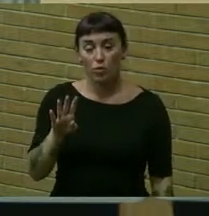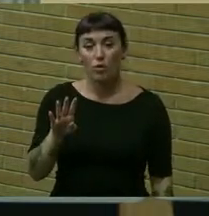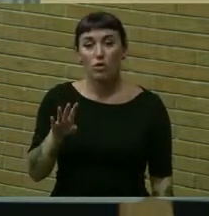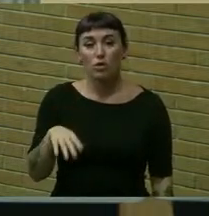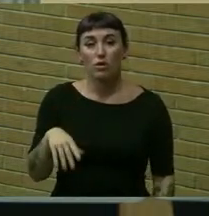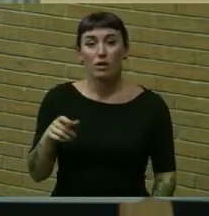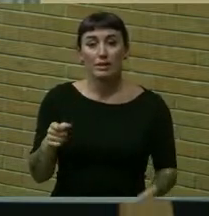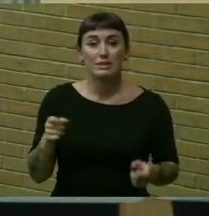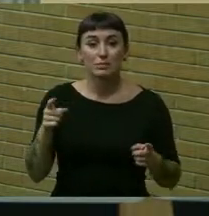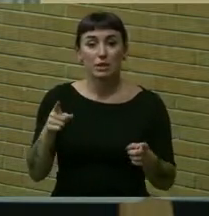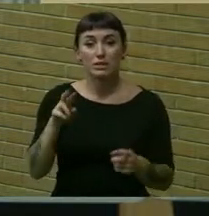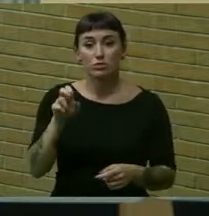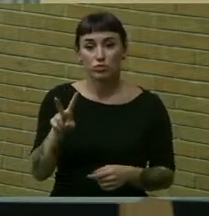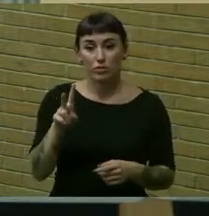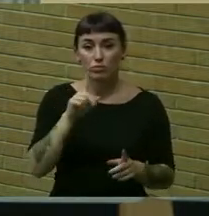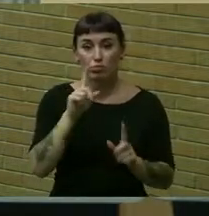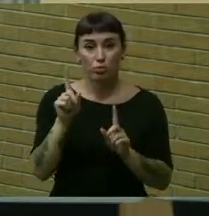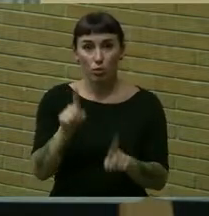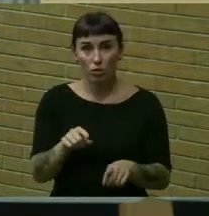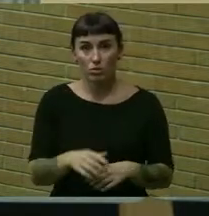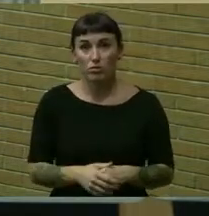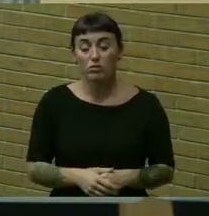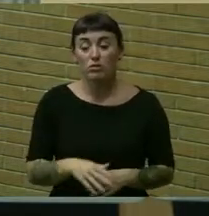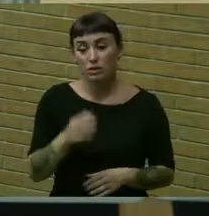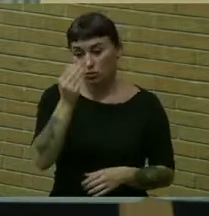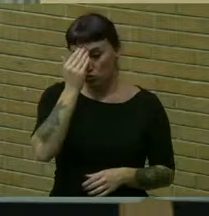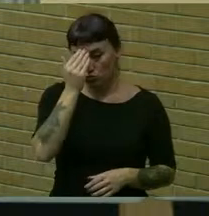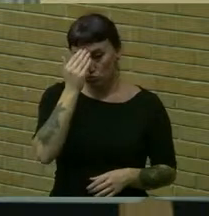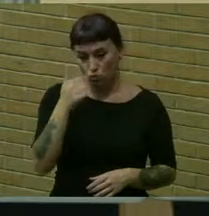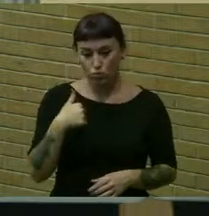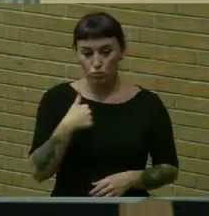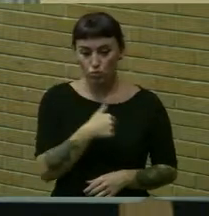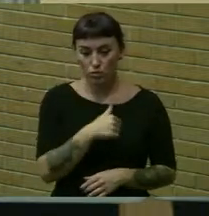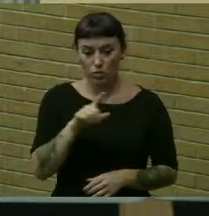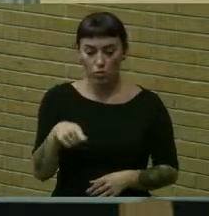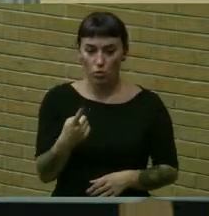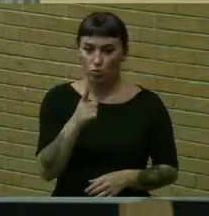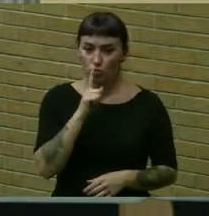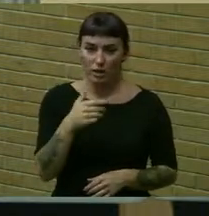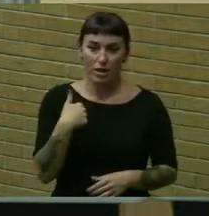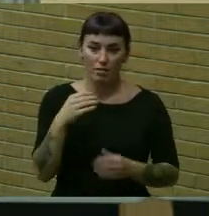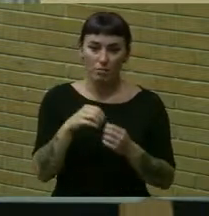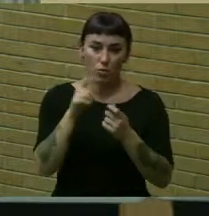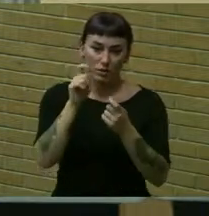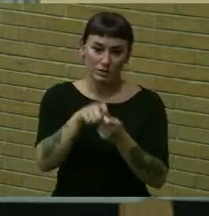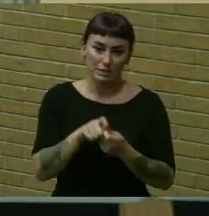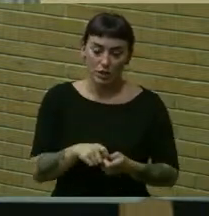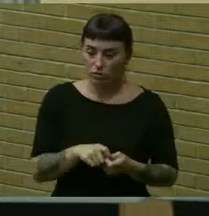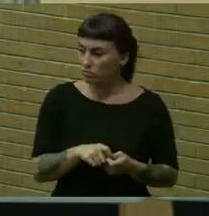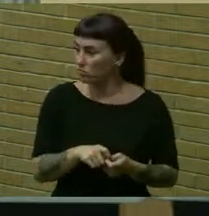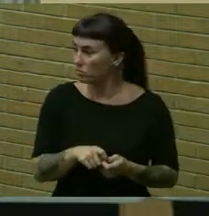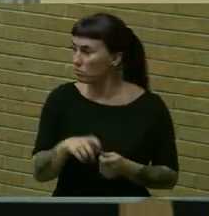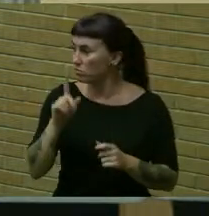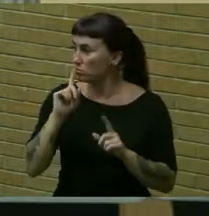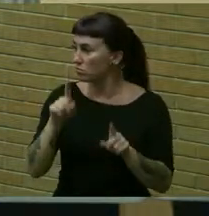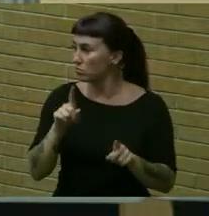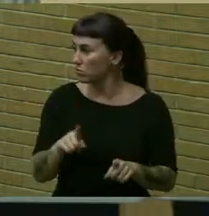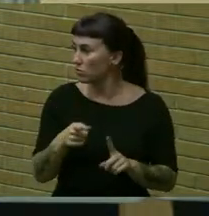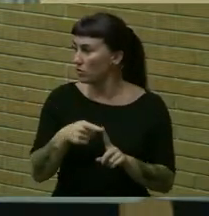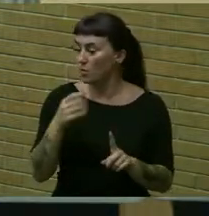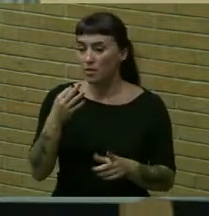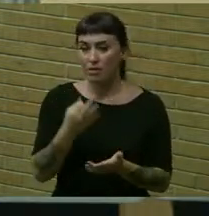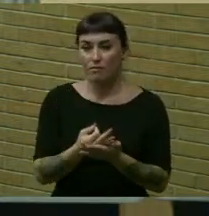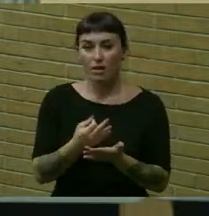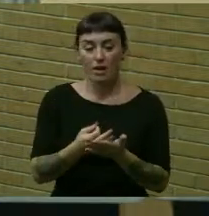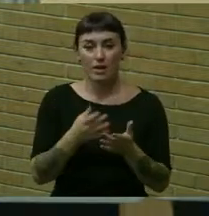and revenue reports um as you know we only really have more detailed uh reports from the finance